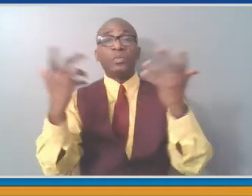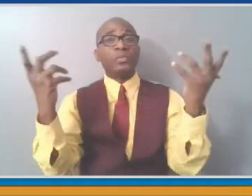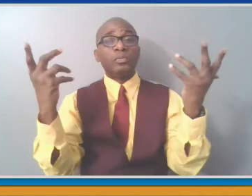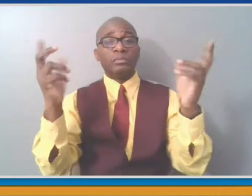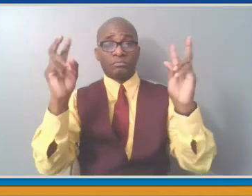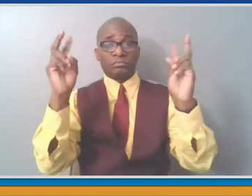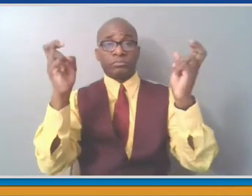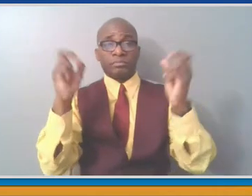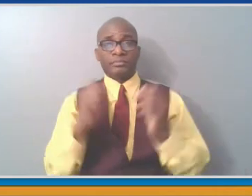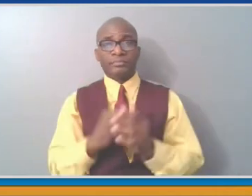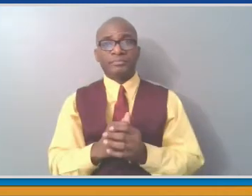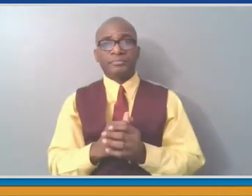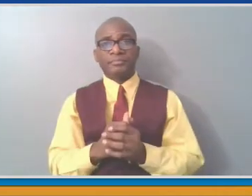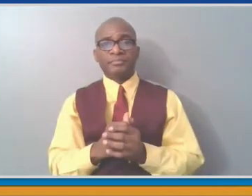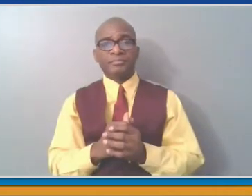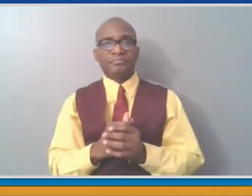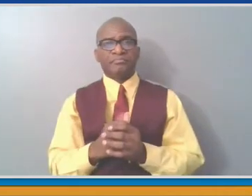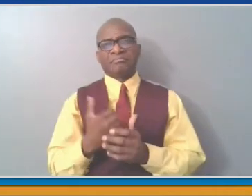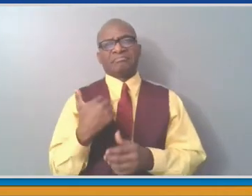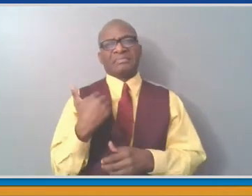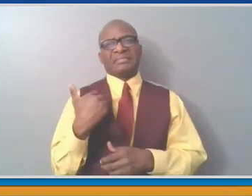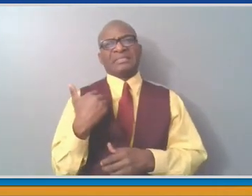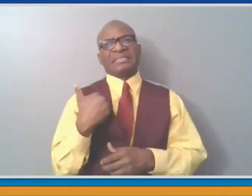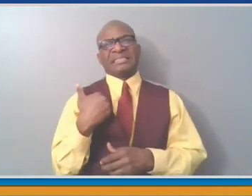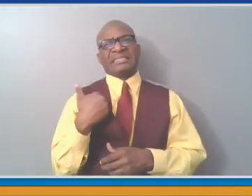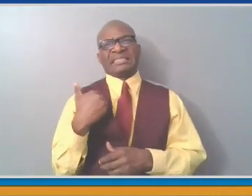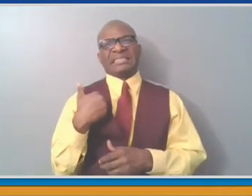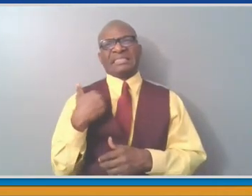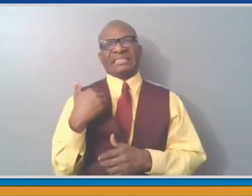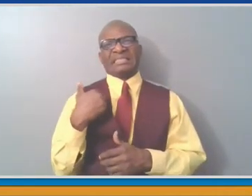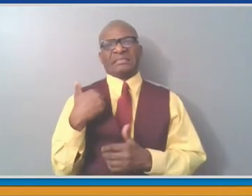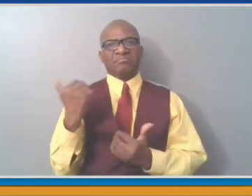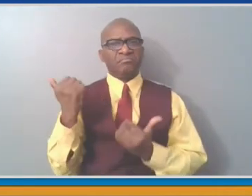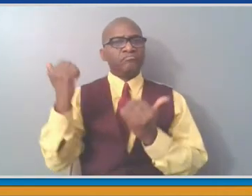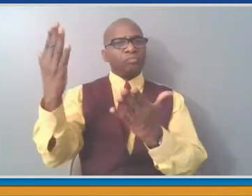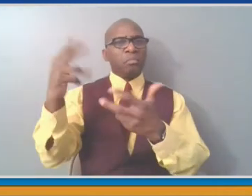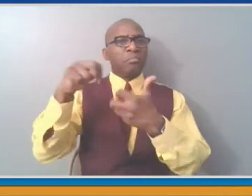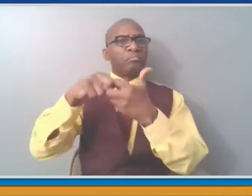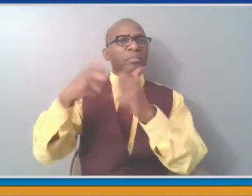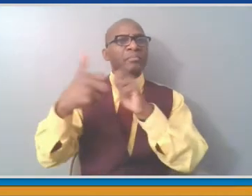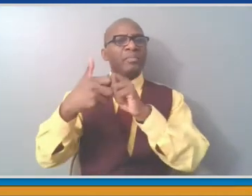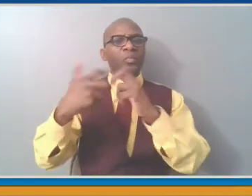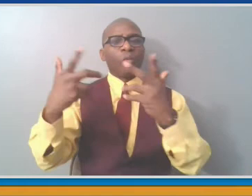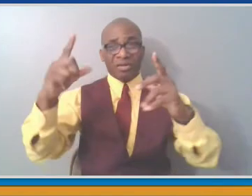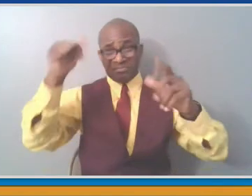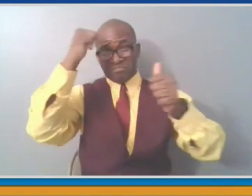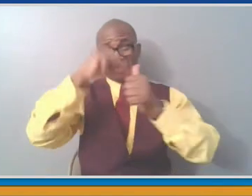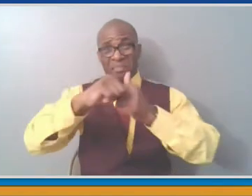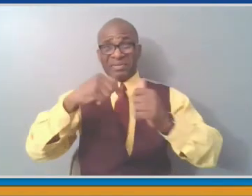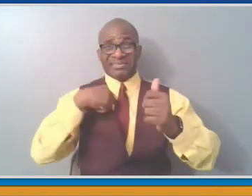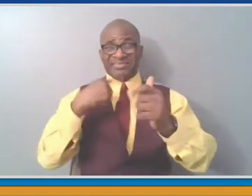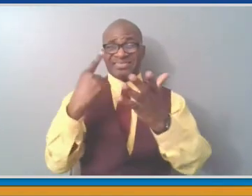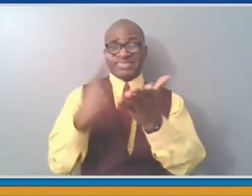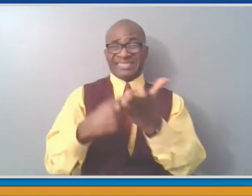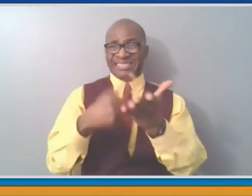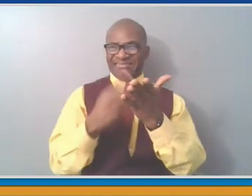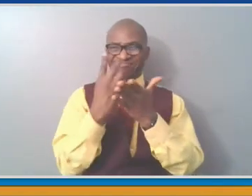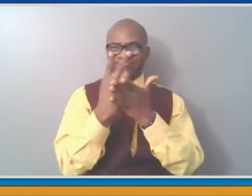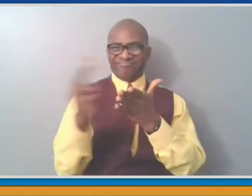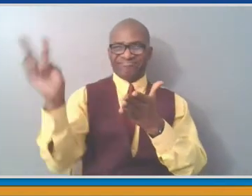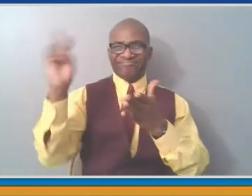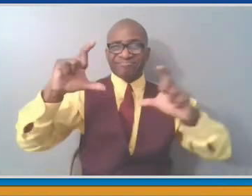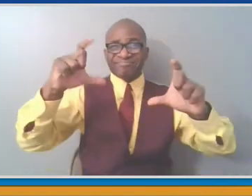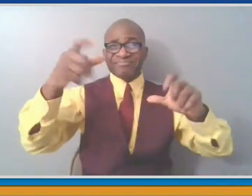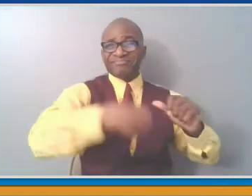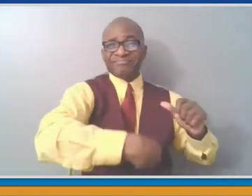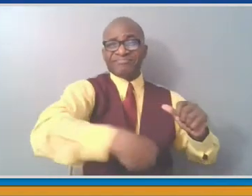golf, for those of you who may not be familiar with it, it is playing a, it's a recreation and a competition that imitates what happens